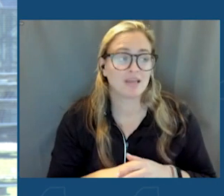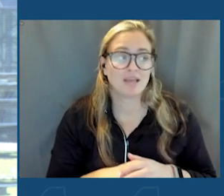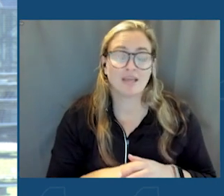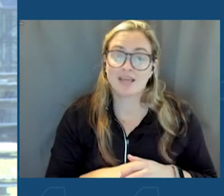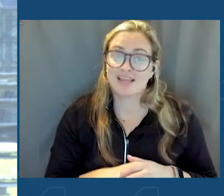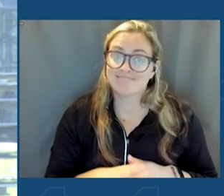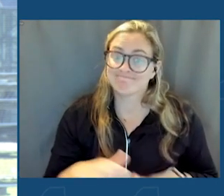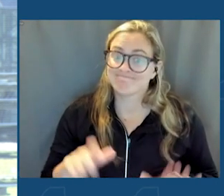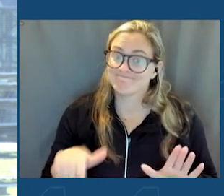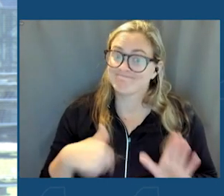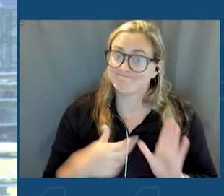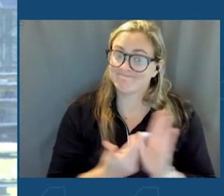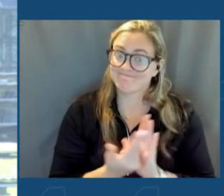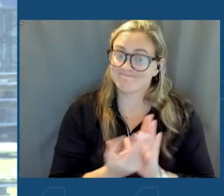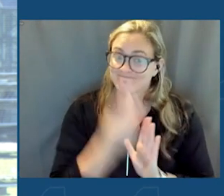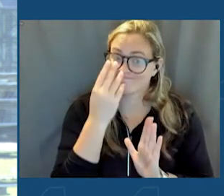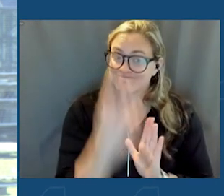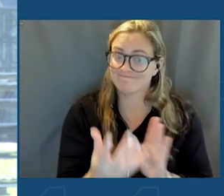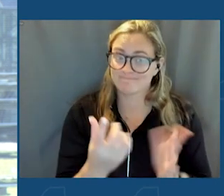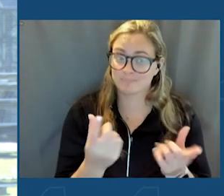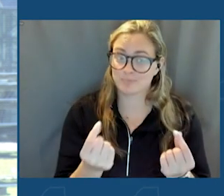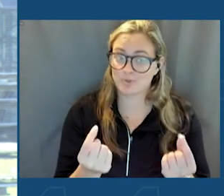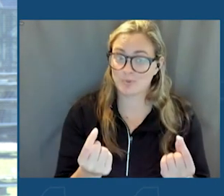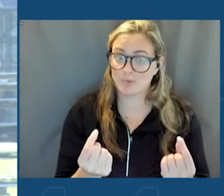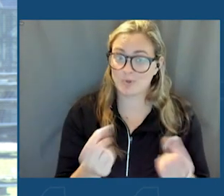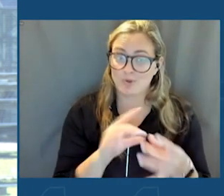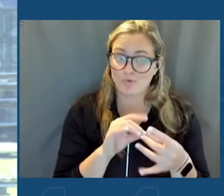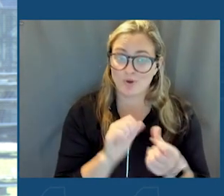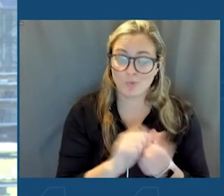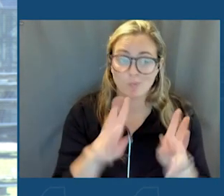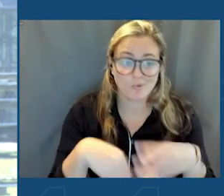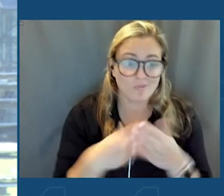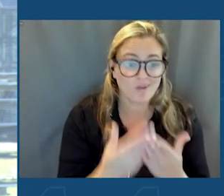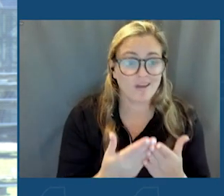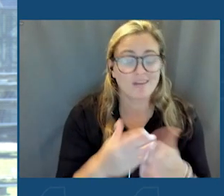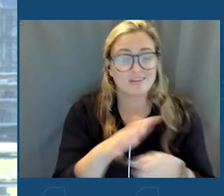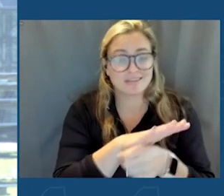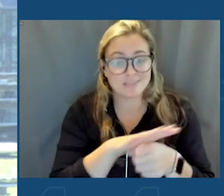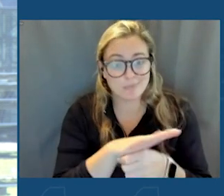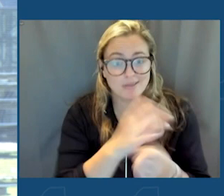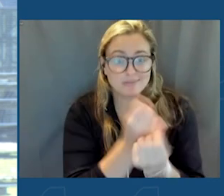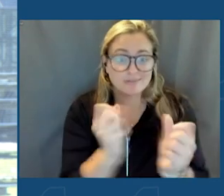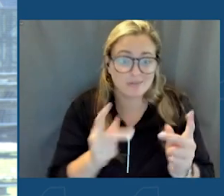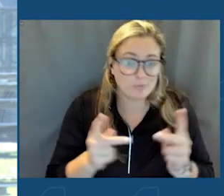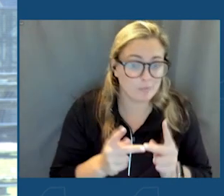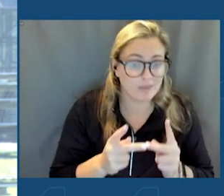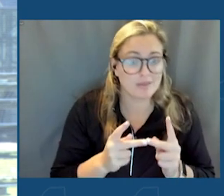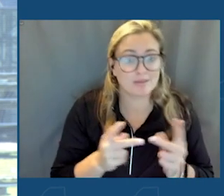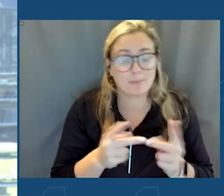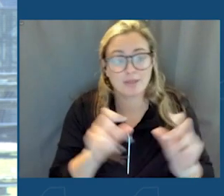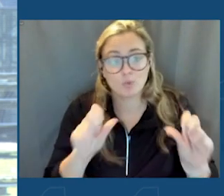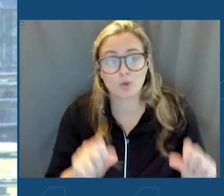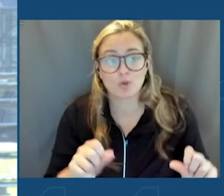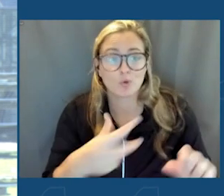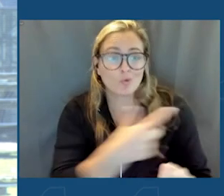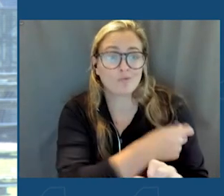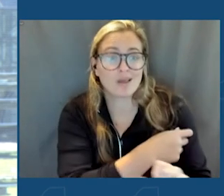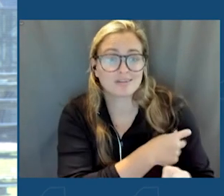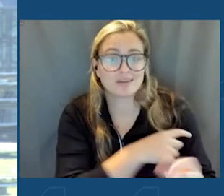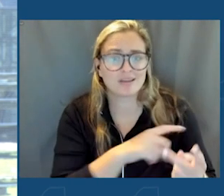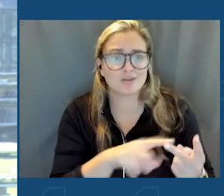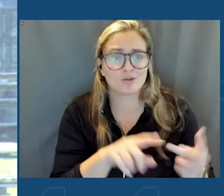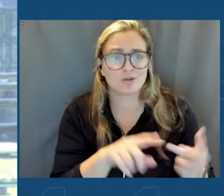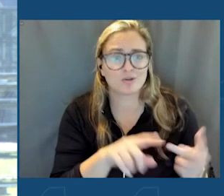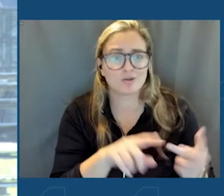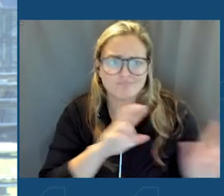you what you did in terms of providing a space, a safe place, a place we could do vaccinations. We are prepared to handle as many